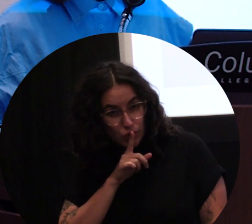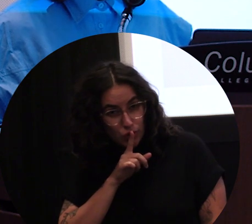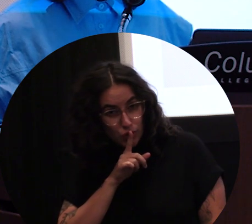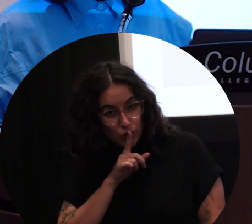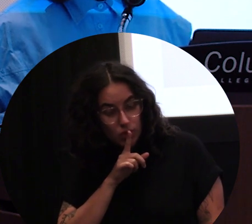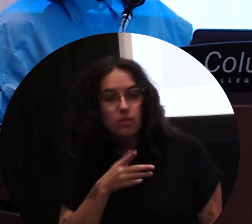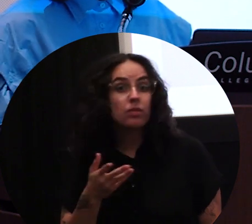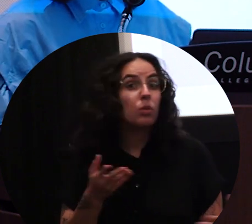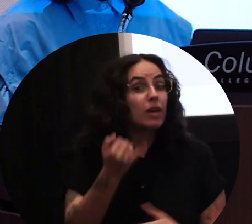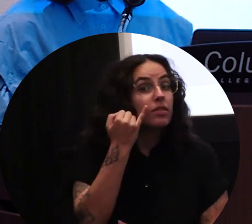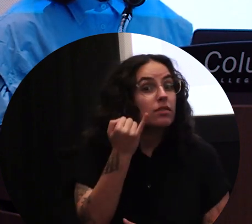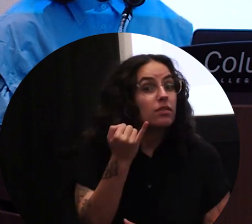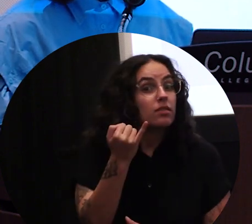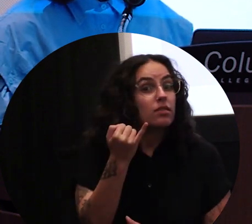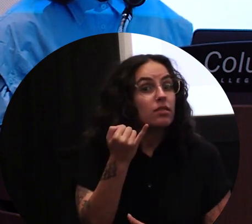But what if?